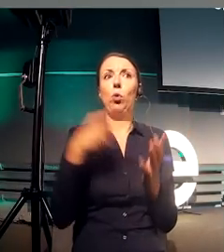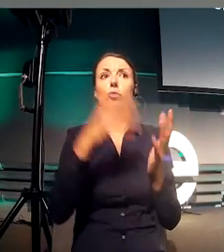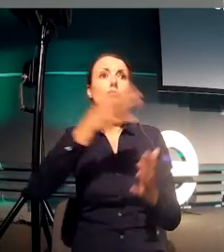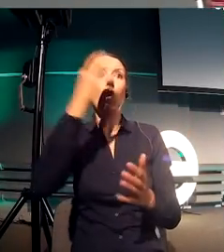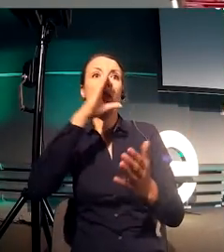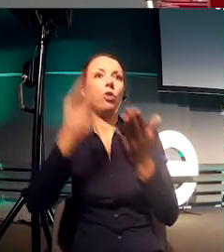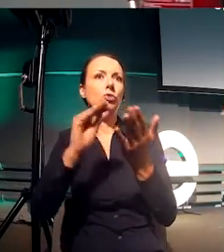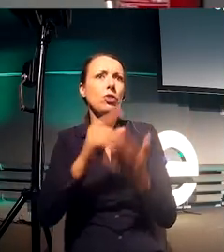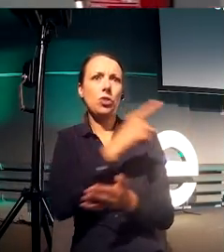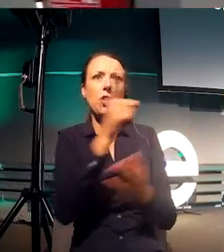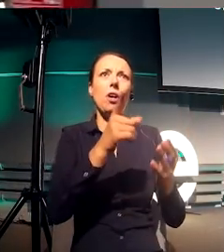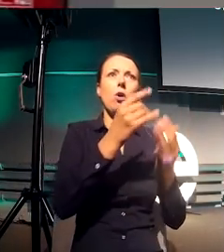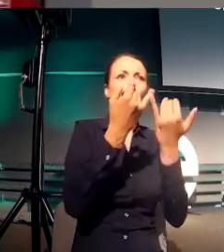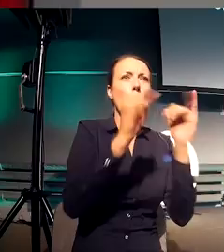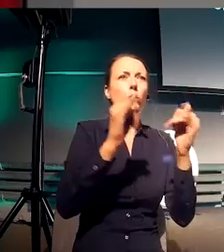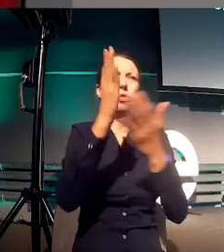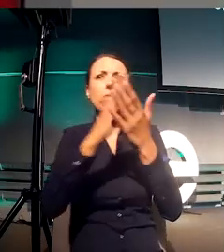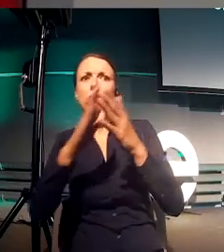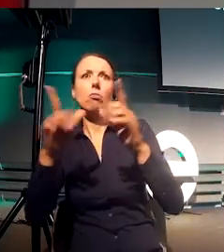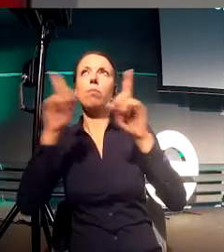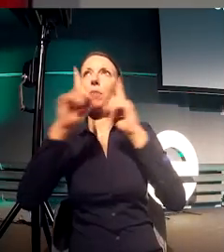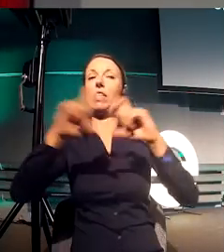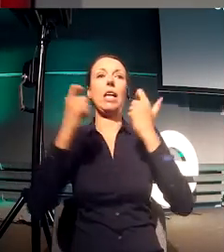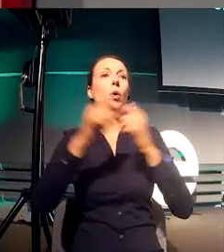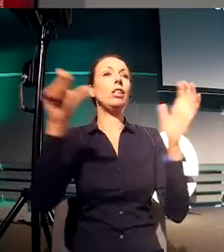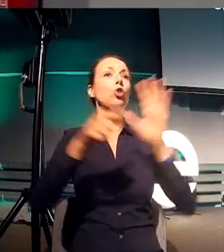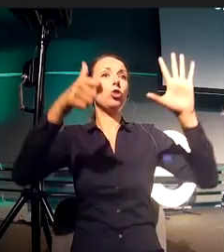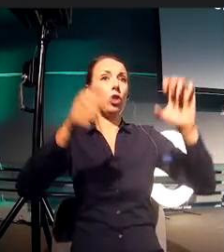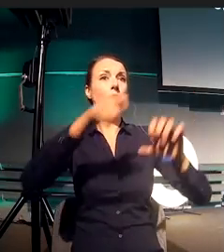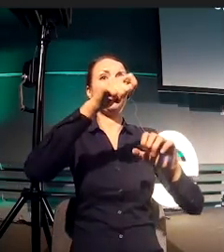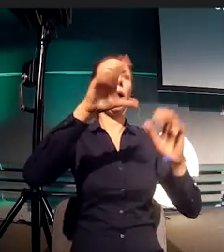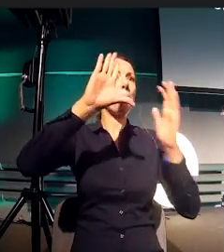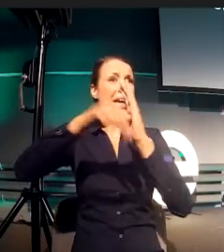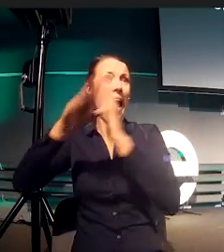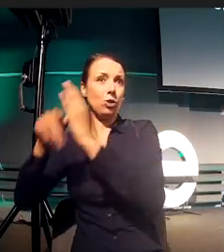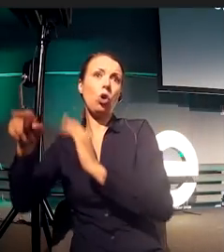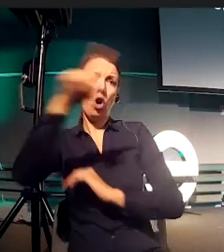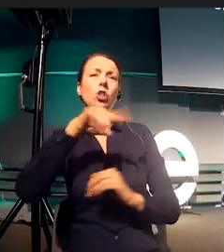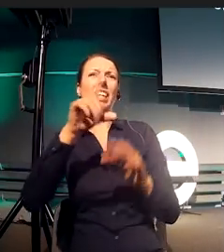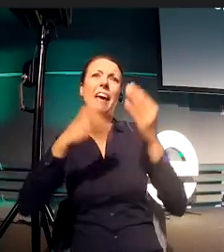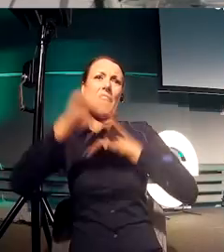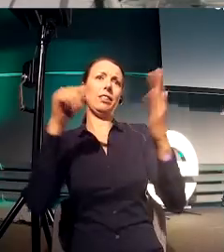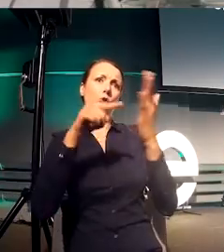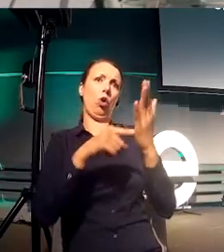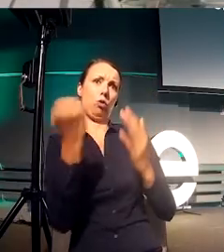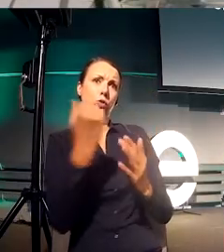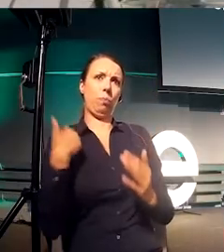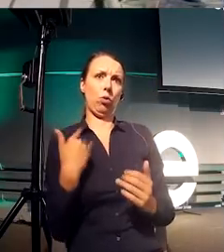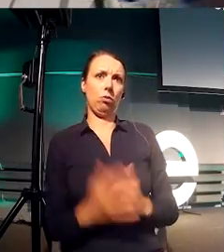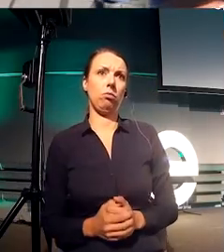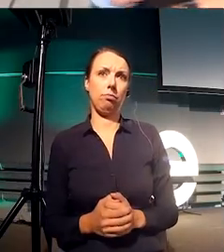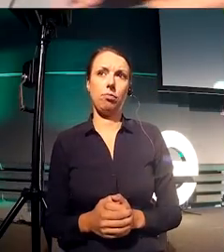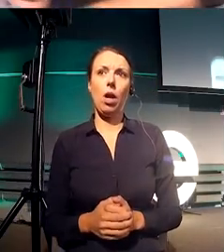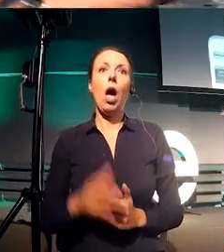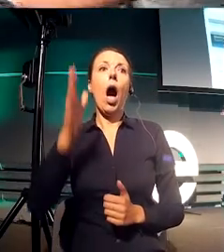Other than just finding what the right UIs are, we do what we call optimization snacks. Optimization